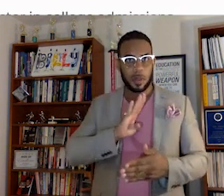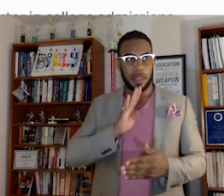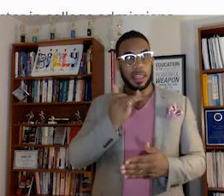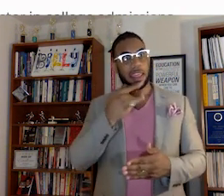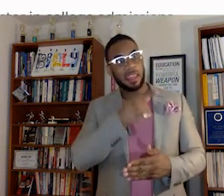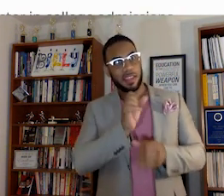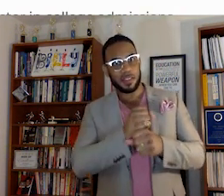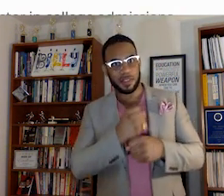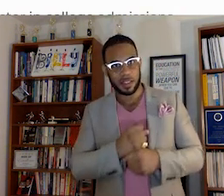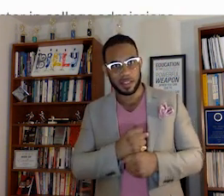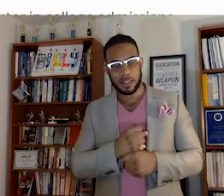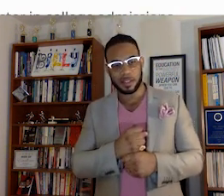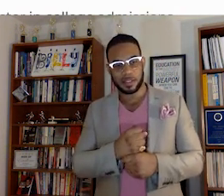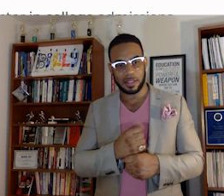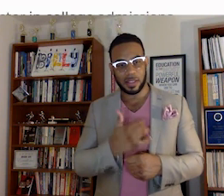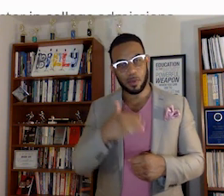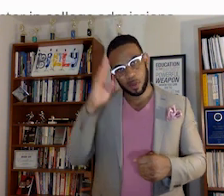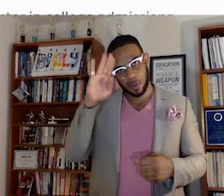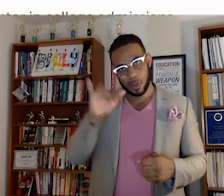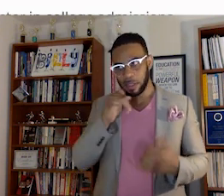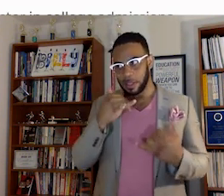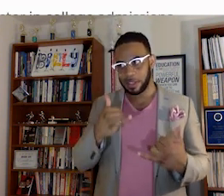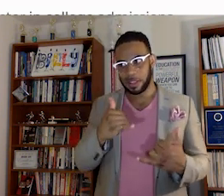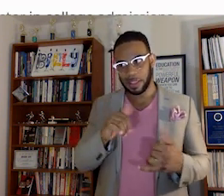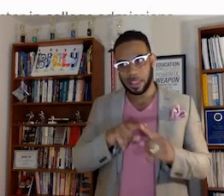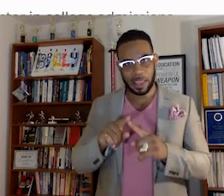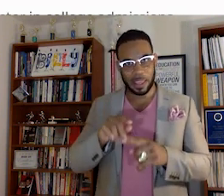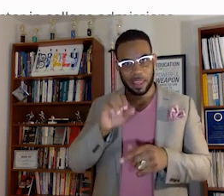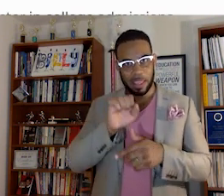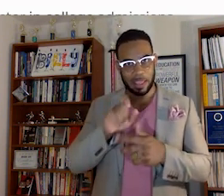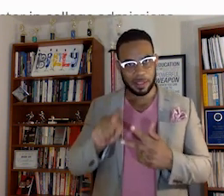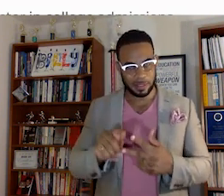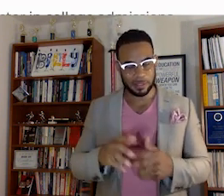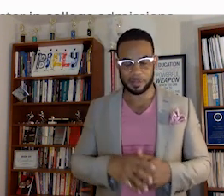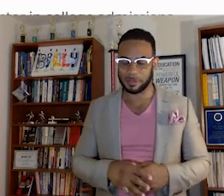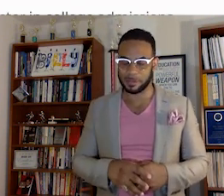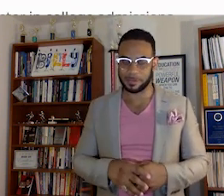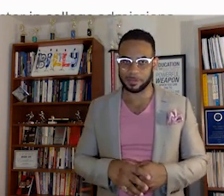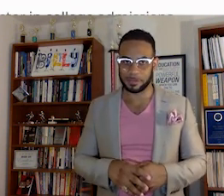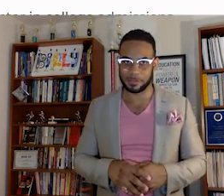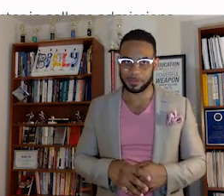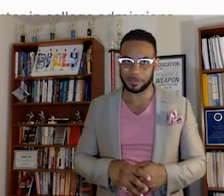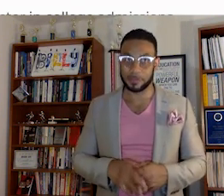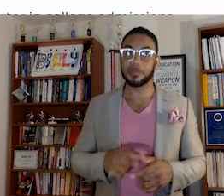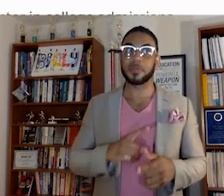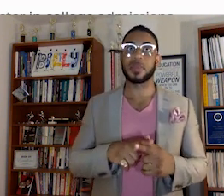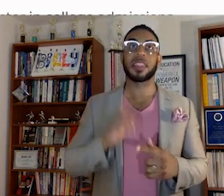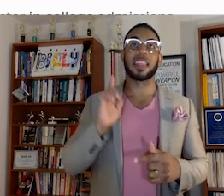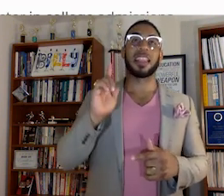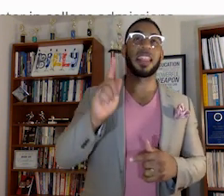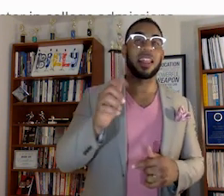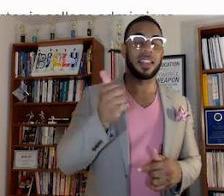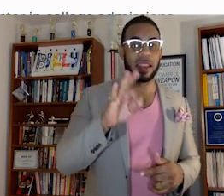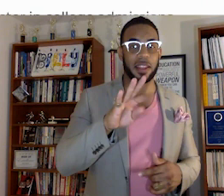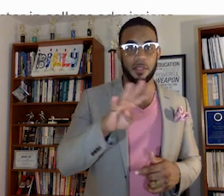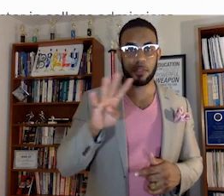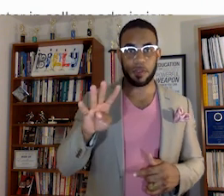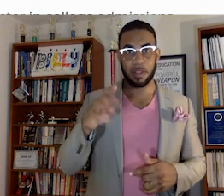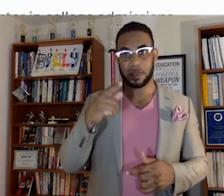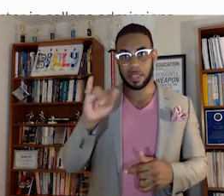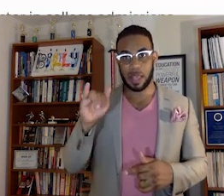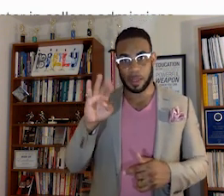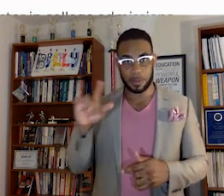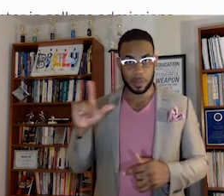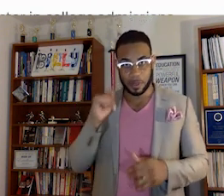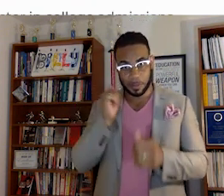he creates and we know that today as the SAT. Nate in 1944, the GI Bill